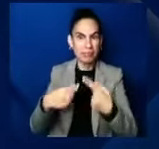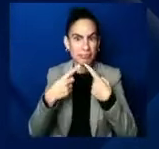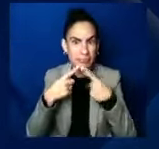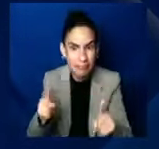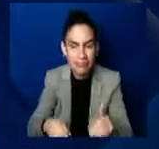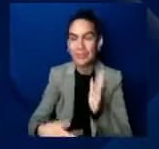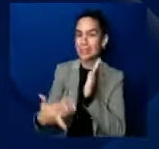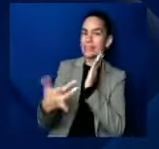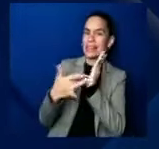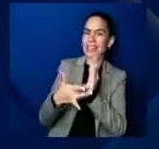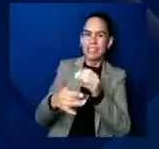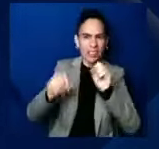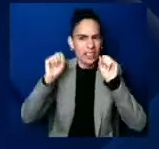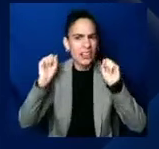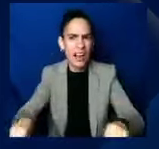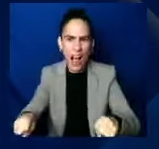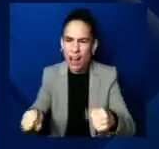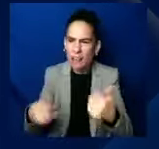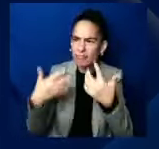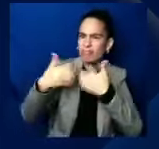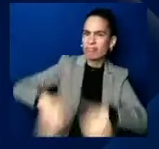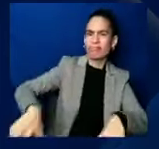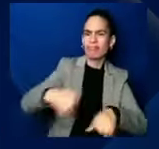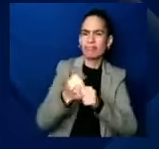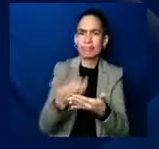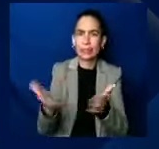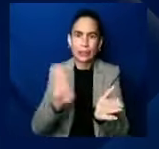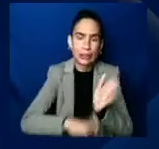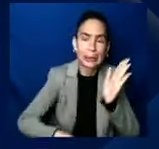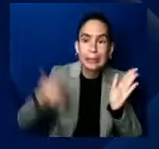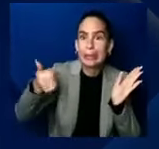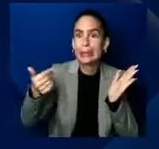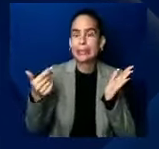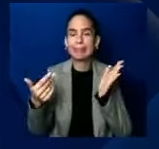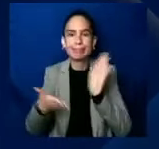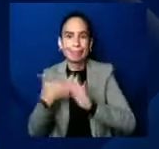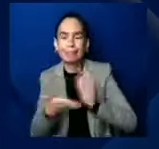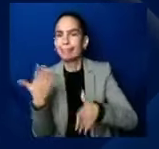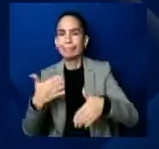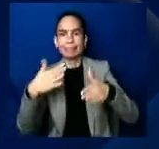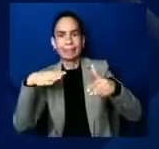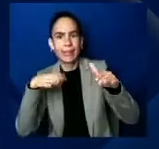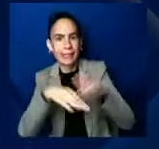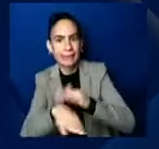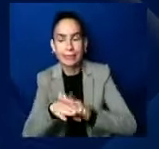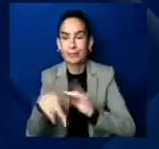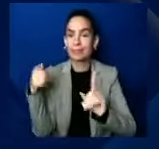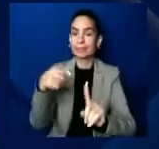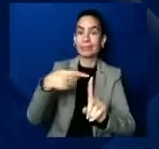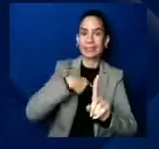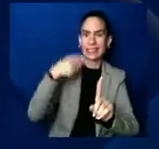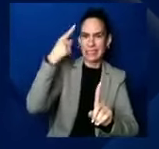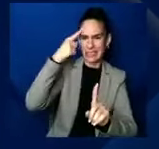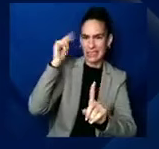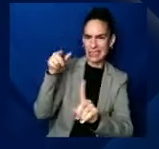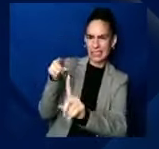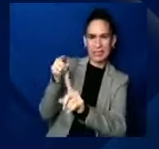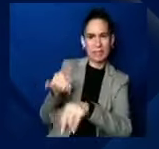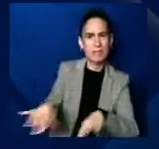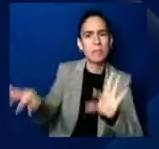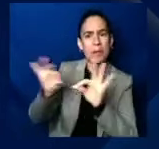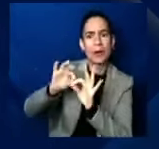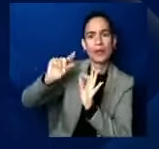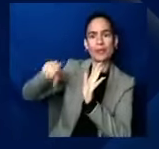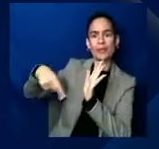much cheaper and more accessible. Um, and, and I do think has an important role to play. Uh, the, the, the